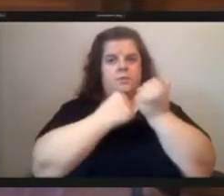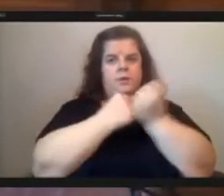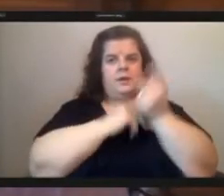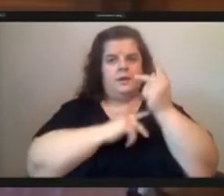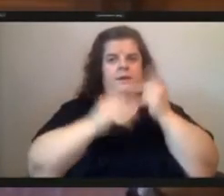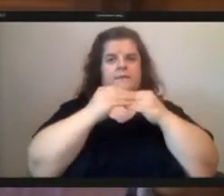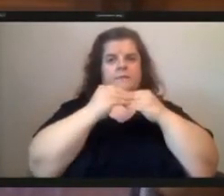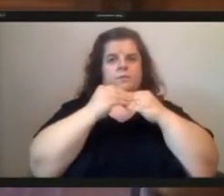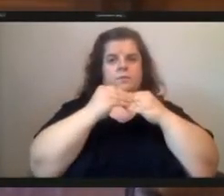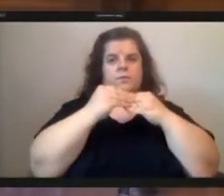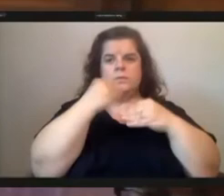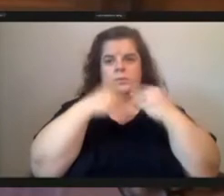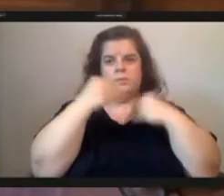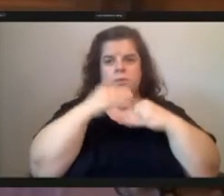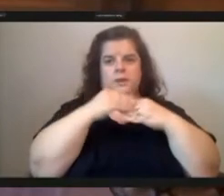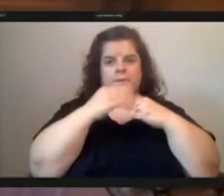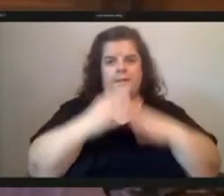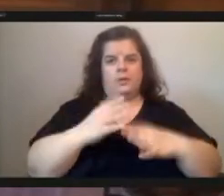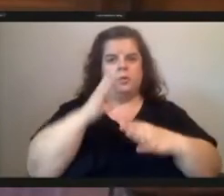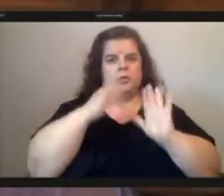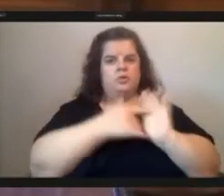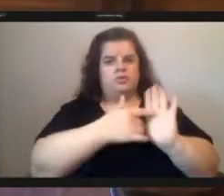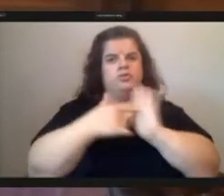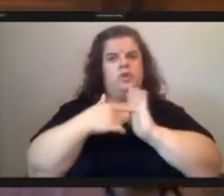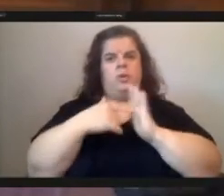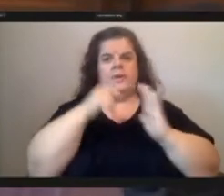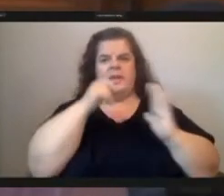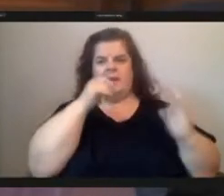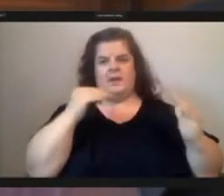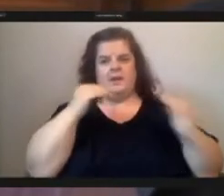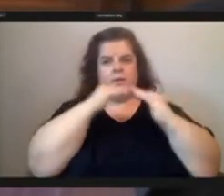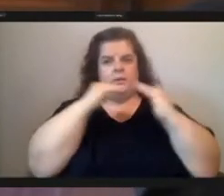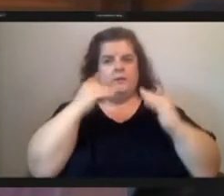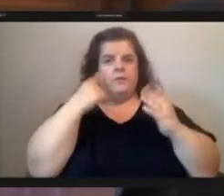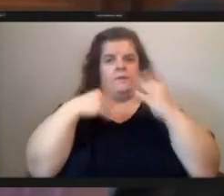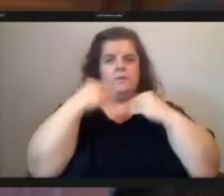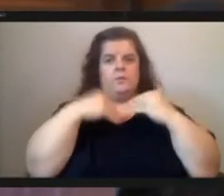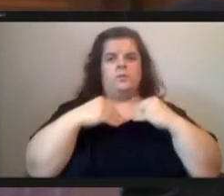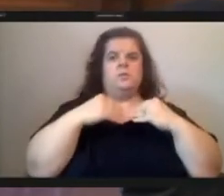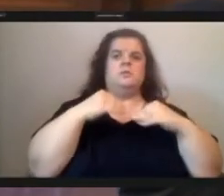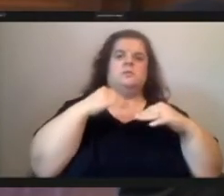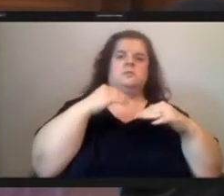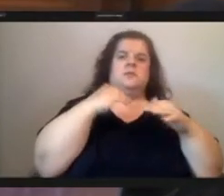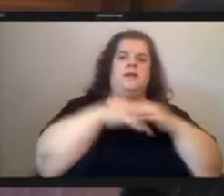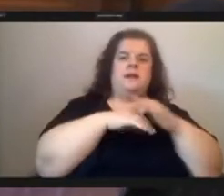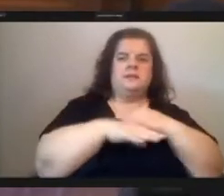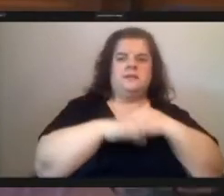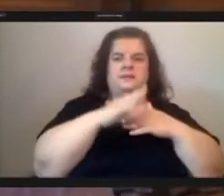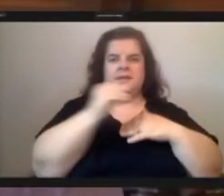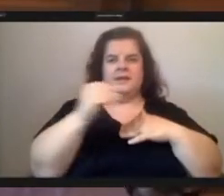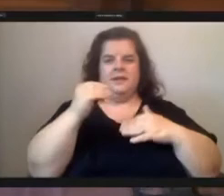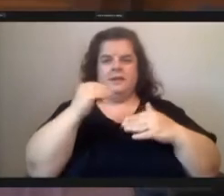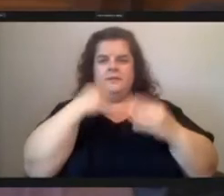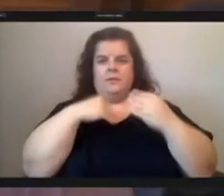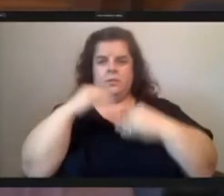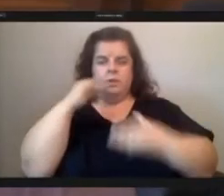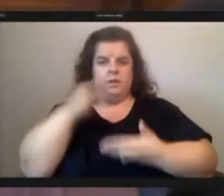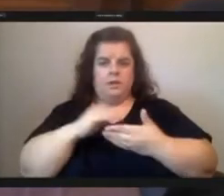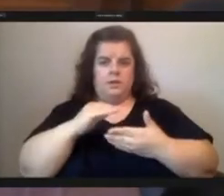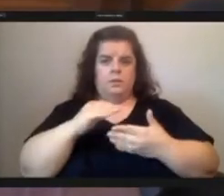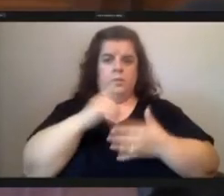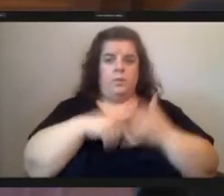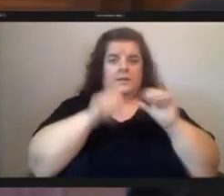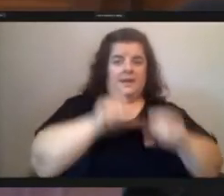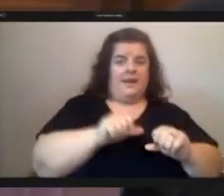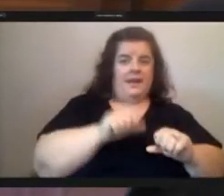will shine a light on the inequities of food access and the realities of food apartheid in pittsburgh especially what can and must be done to address the needs